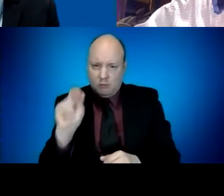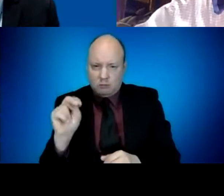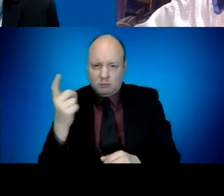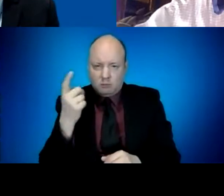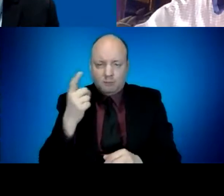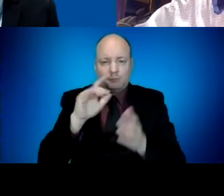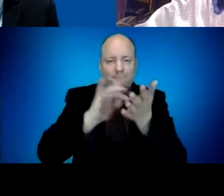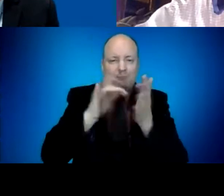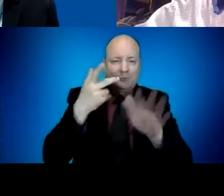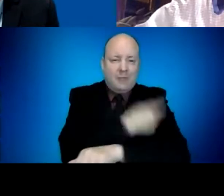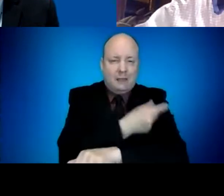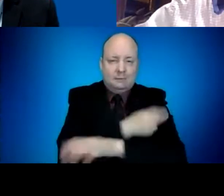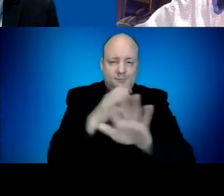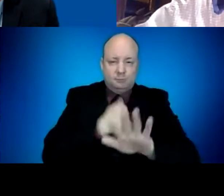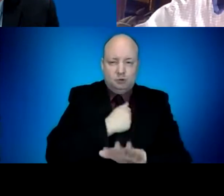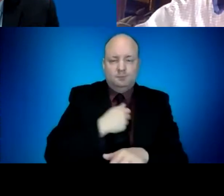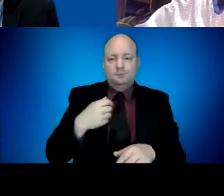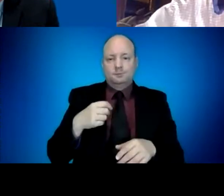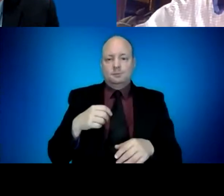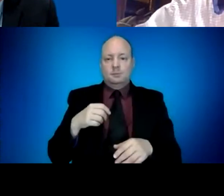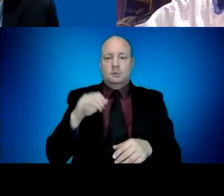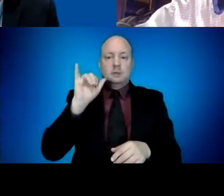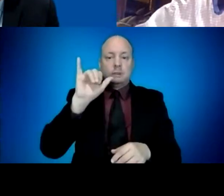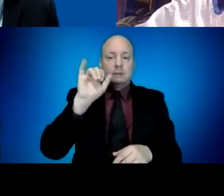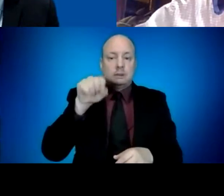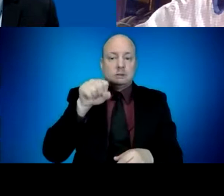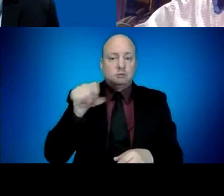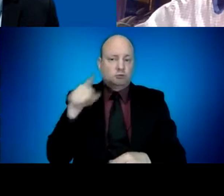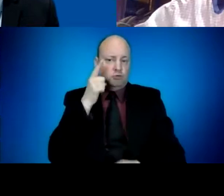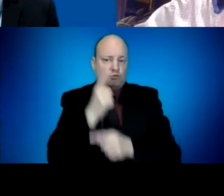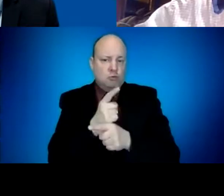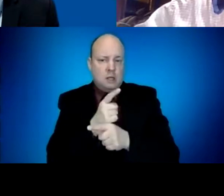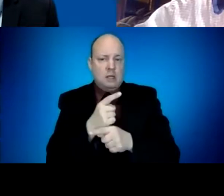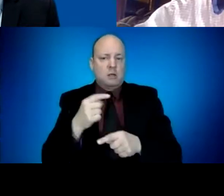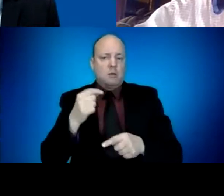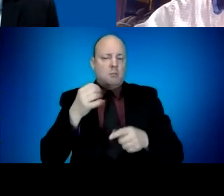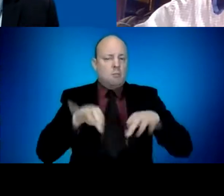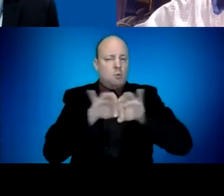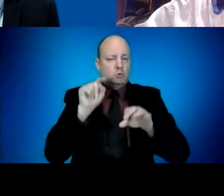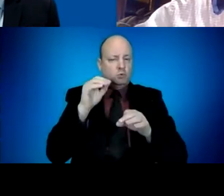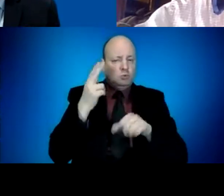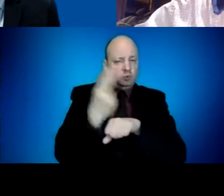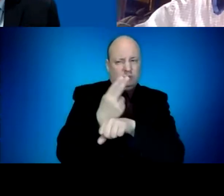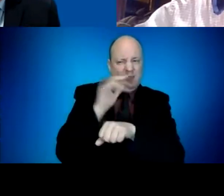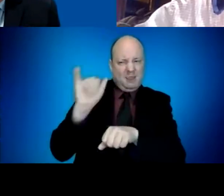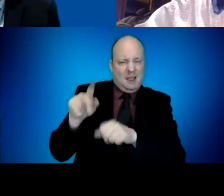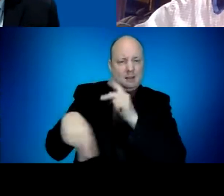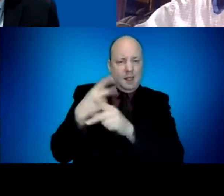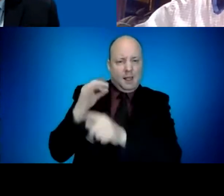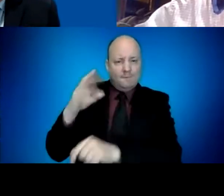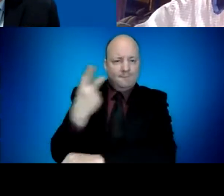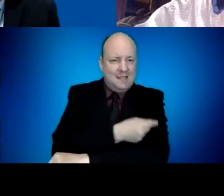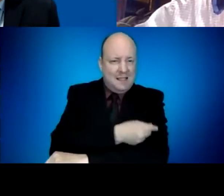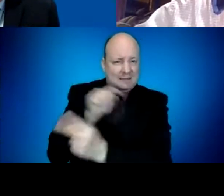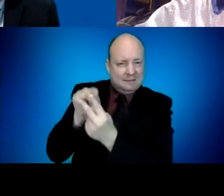supply the administration has led us to expect to receive. At this point, we think this is a question of timing